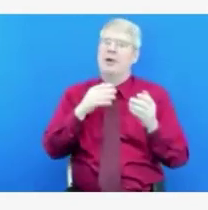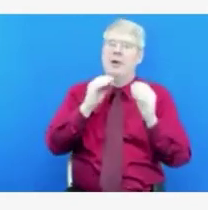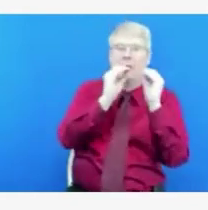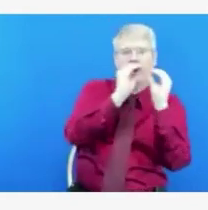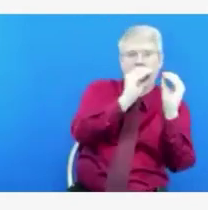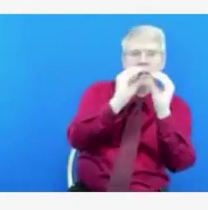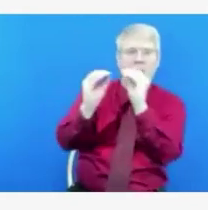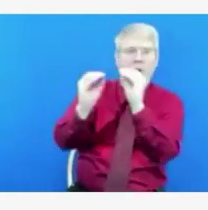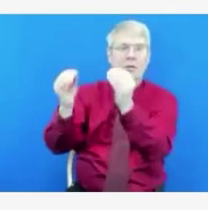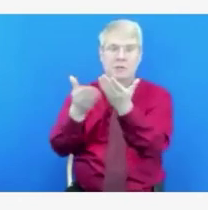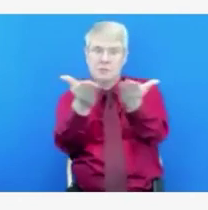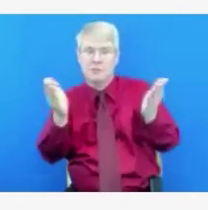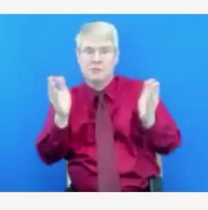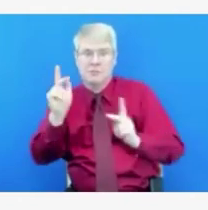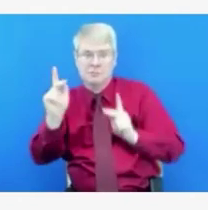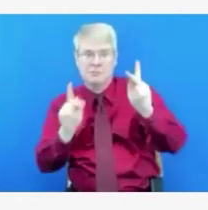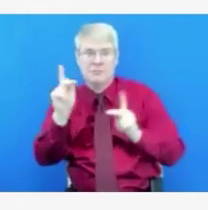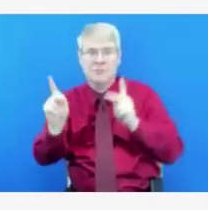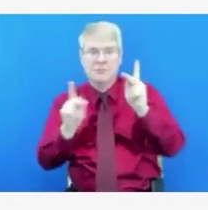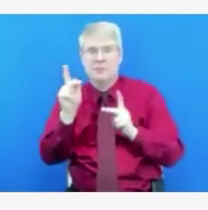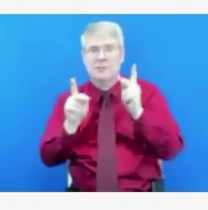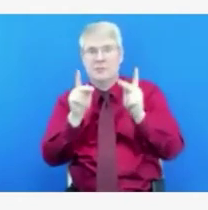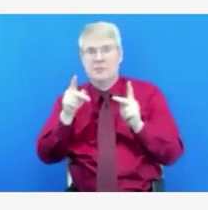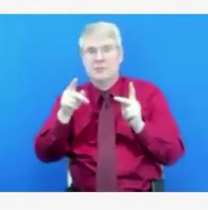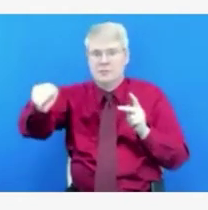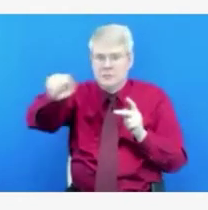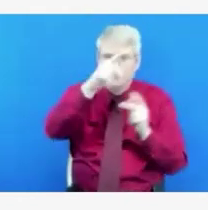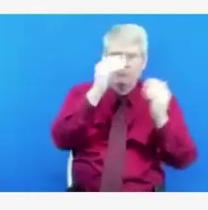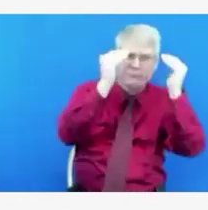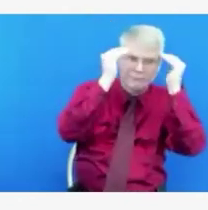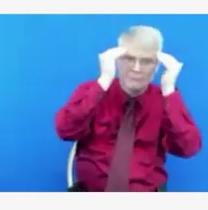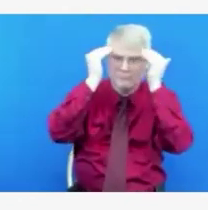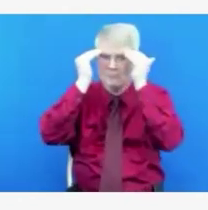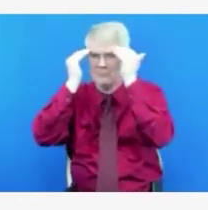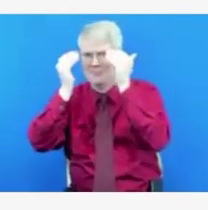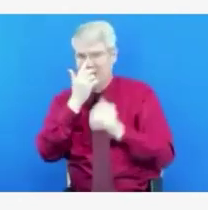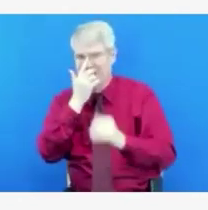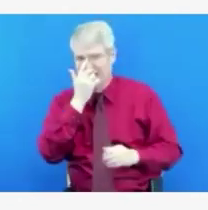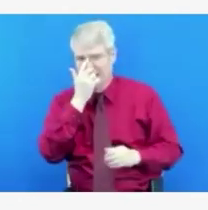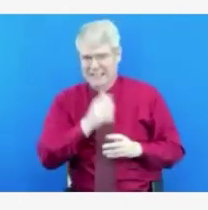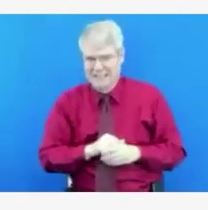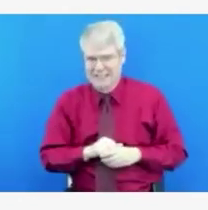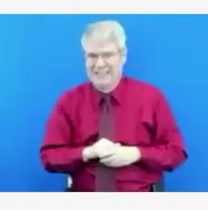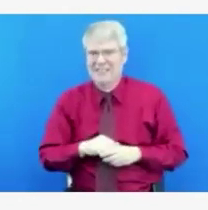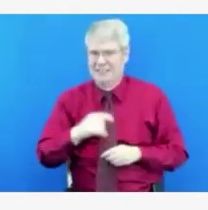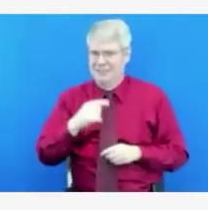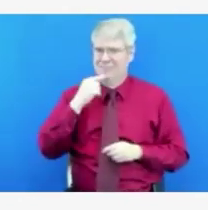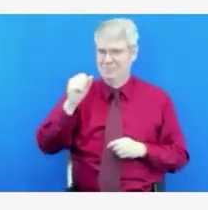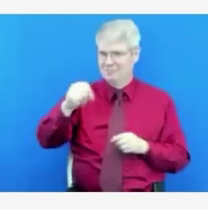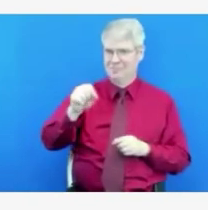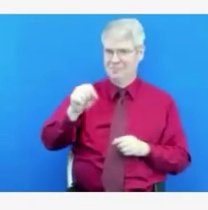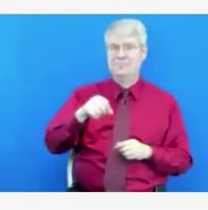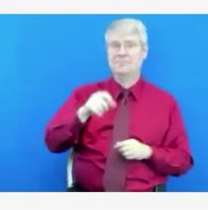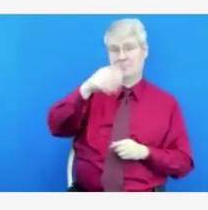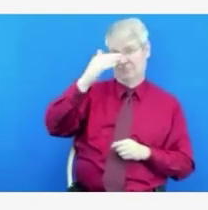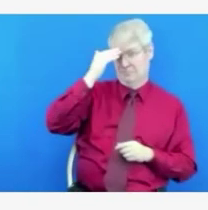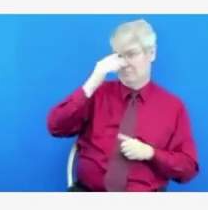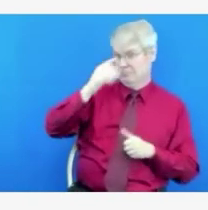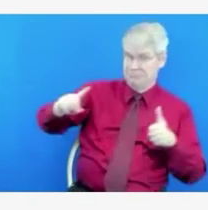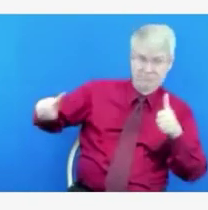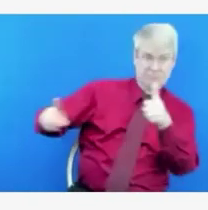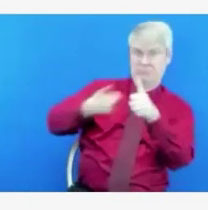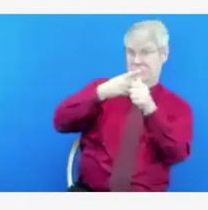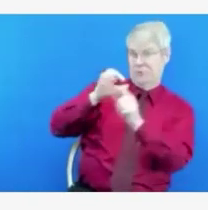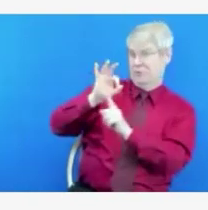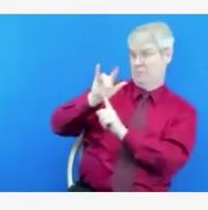you know, I always think about the fact that that 1918 pandemic, the very, very severe pandemic, influenza pandemic, that that